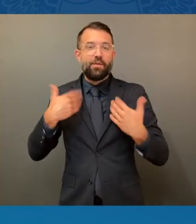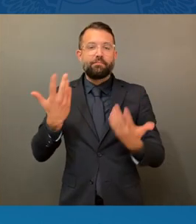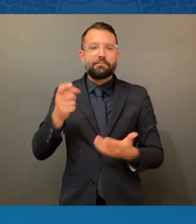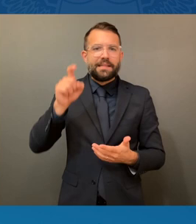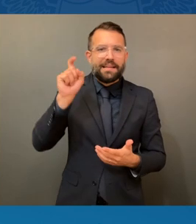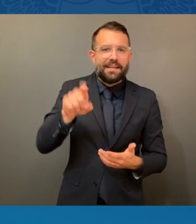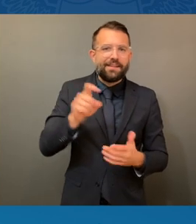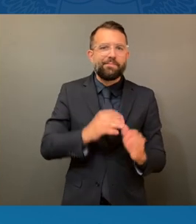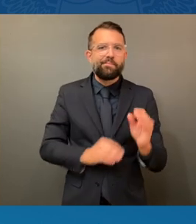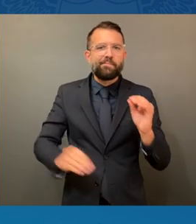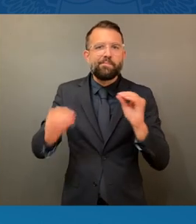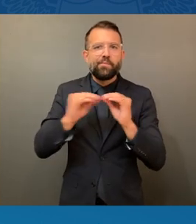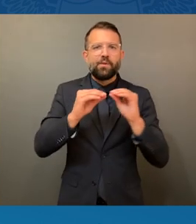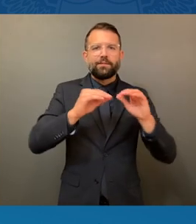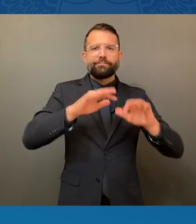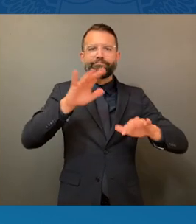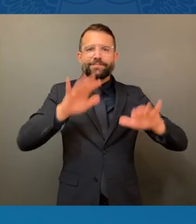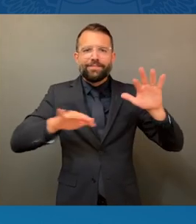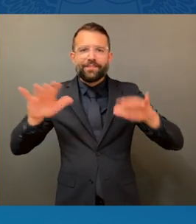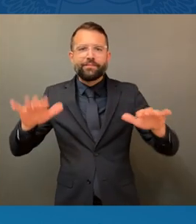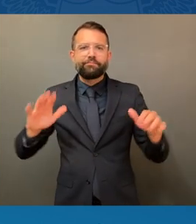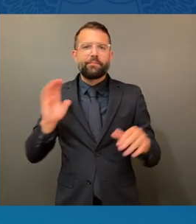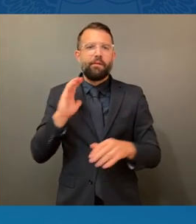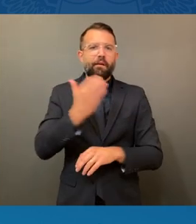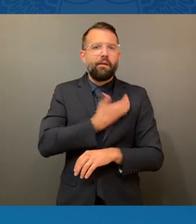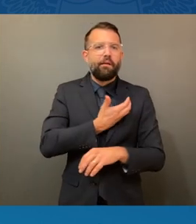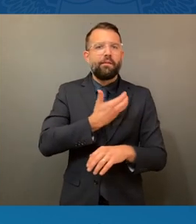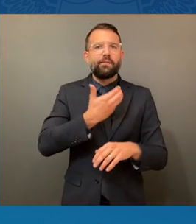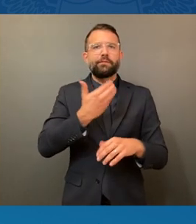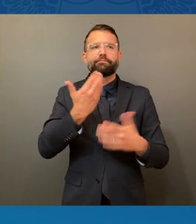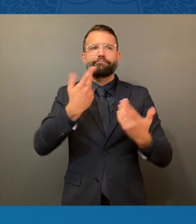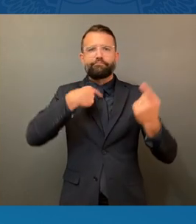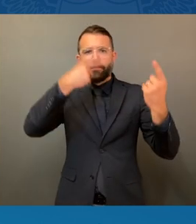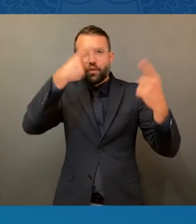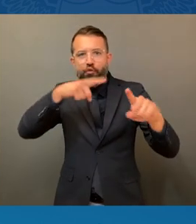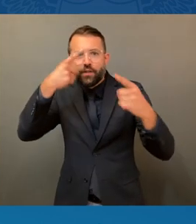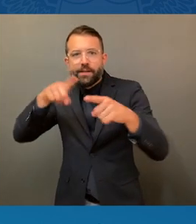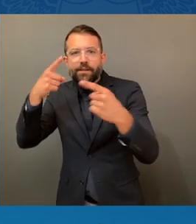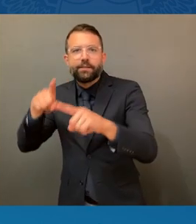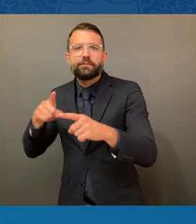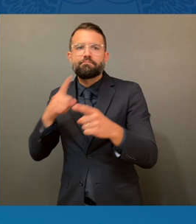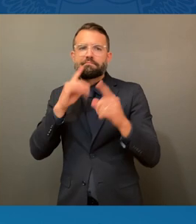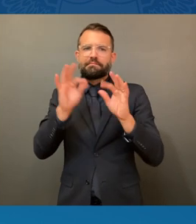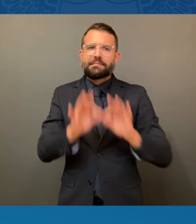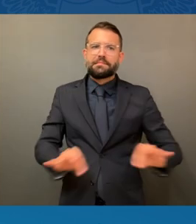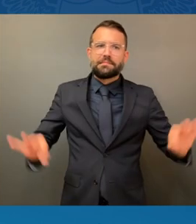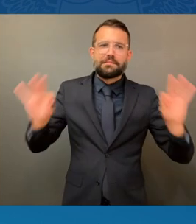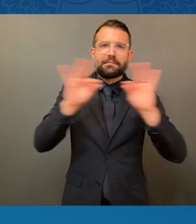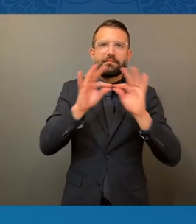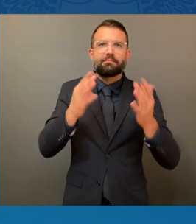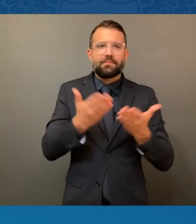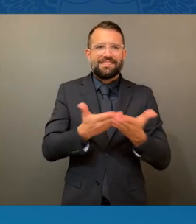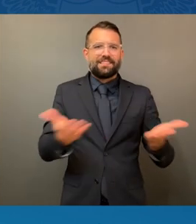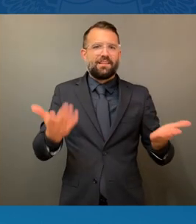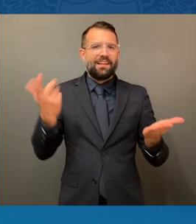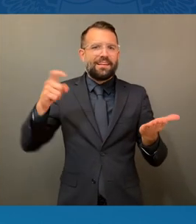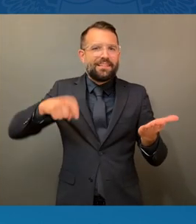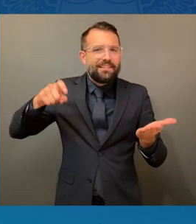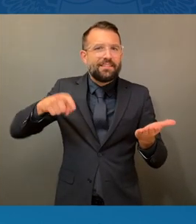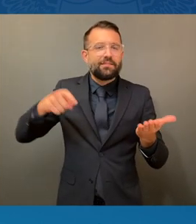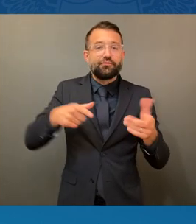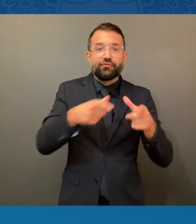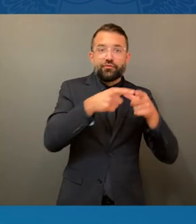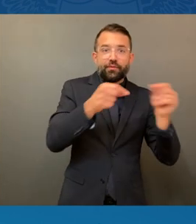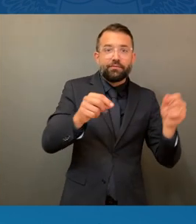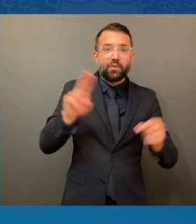reliance on essential supplies. Japan, the United States, and the world. We also understand on this issue